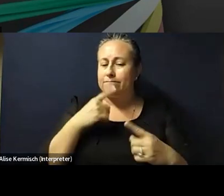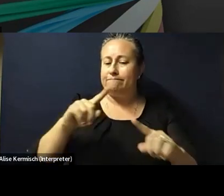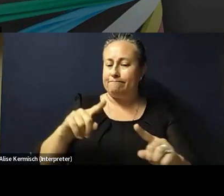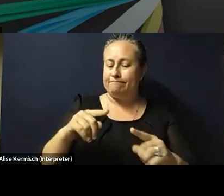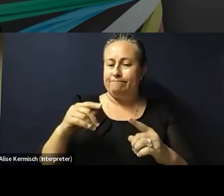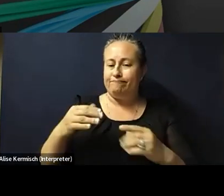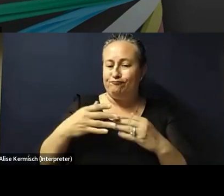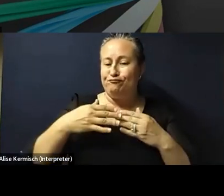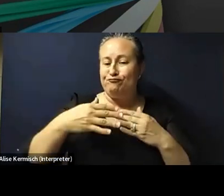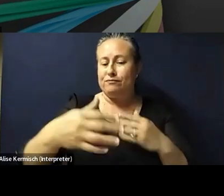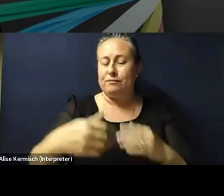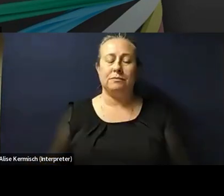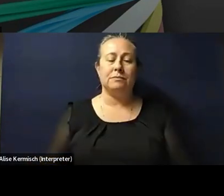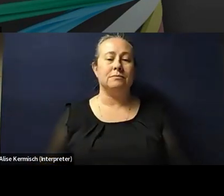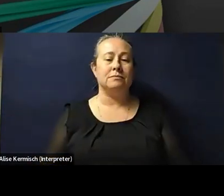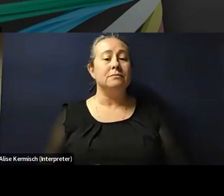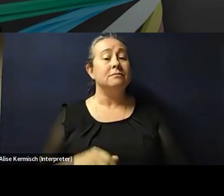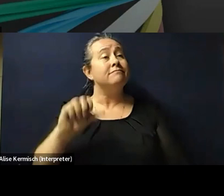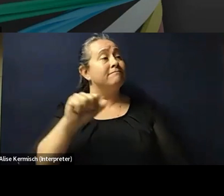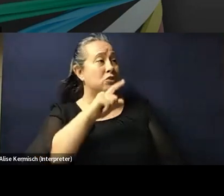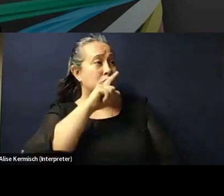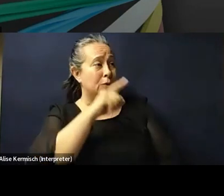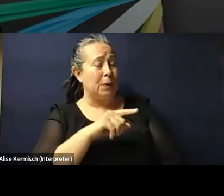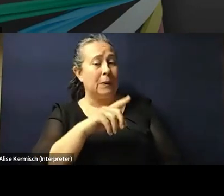Dr. Saffetz. Sure. Thank you.